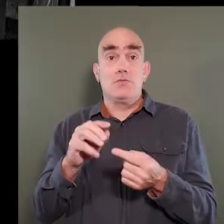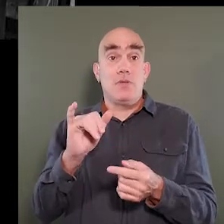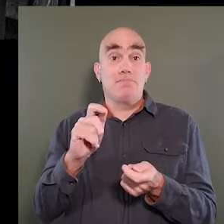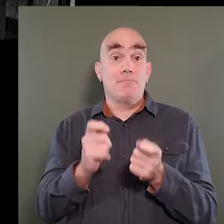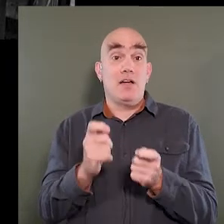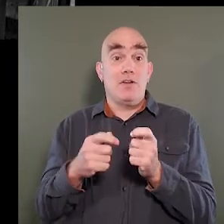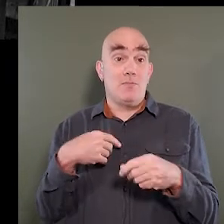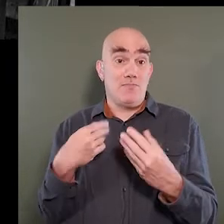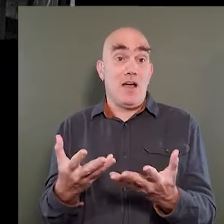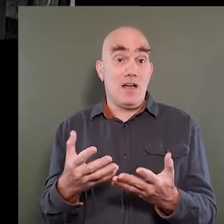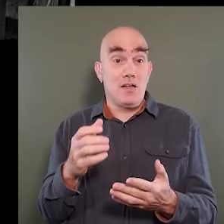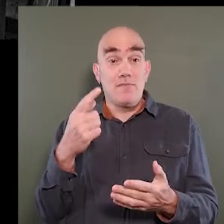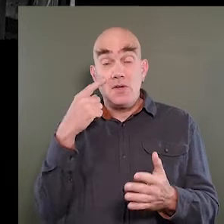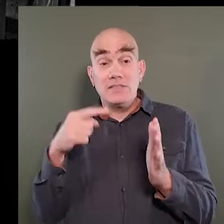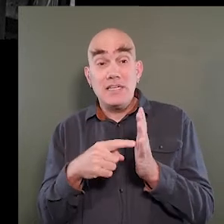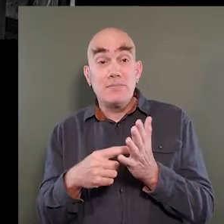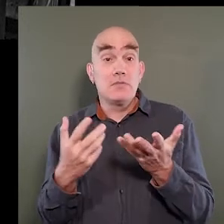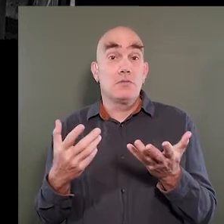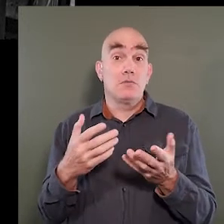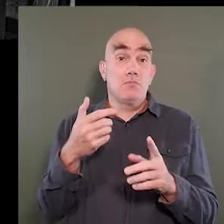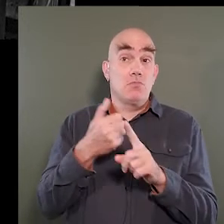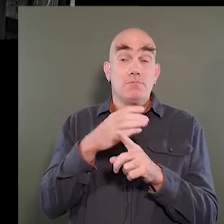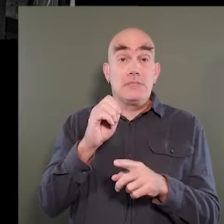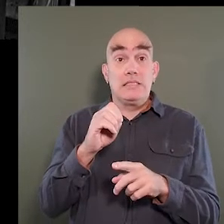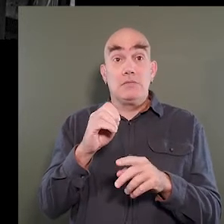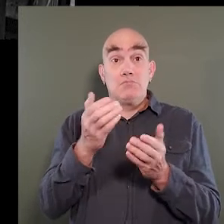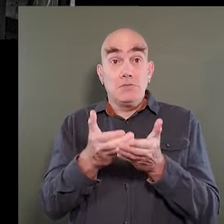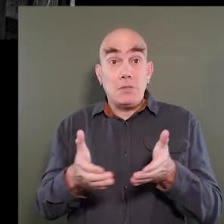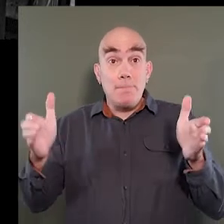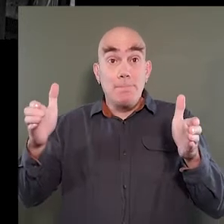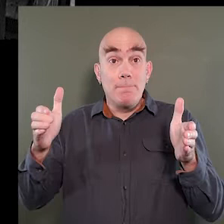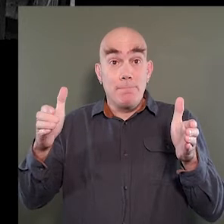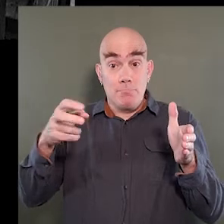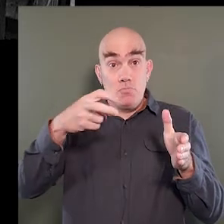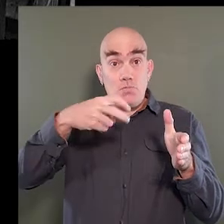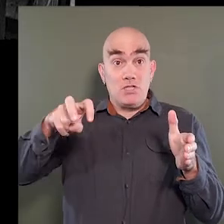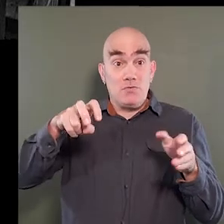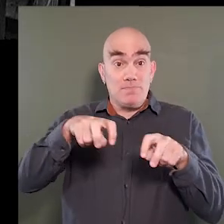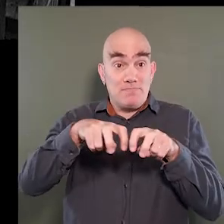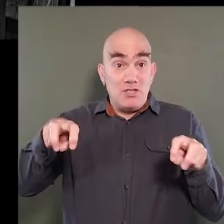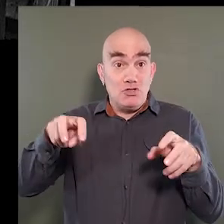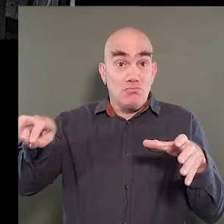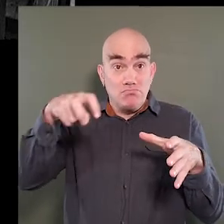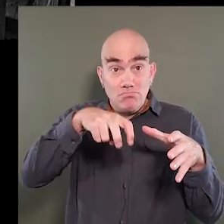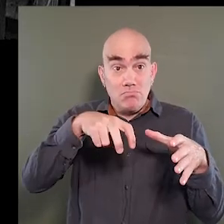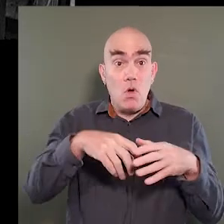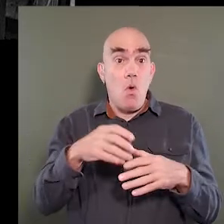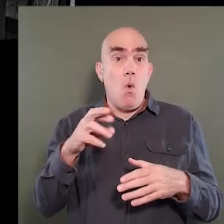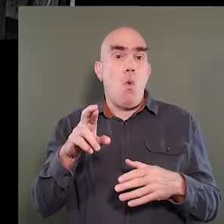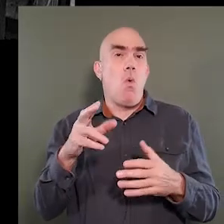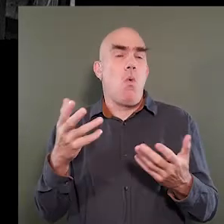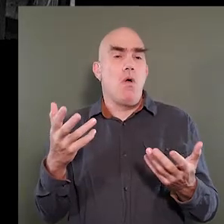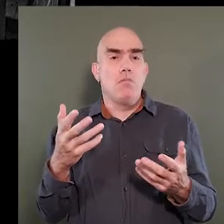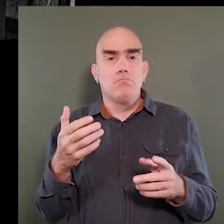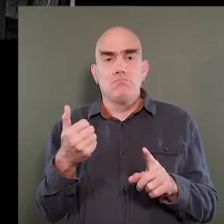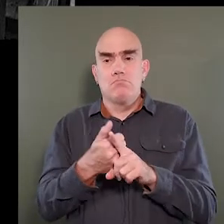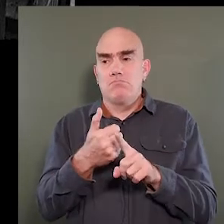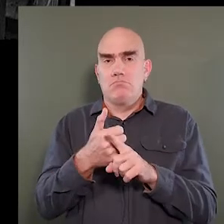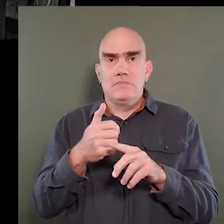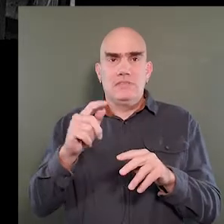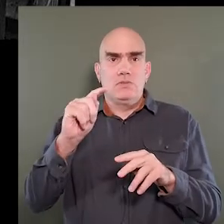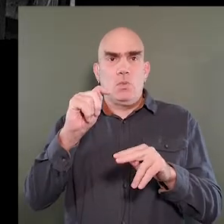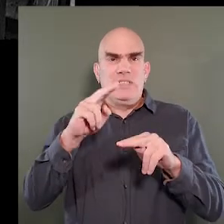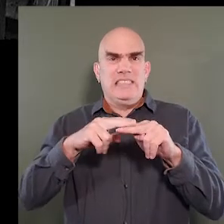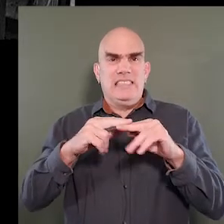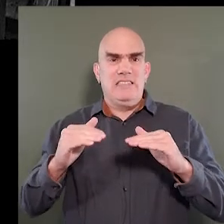modification we provide. So an example of that would be a tub transfer bench or an elevated toilet